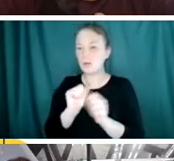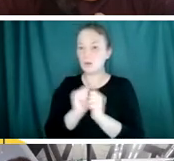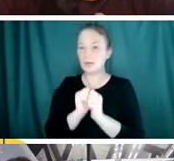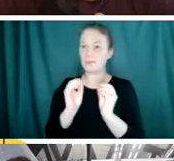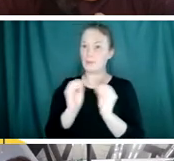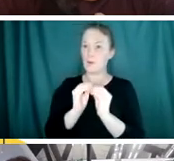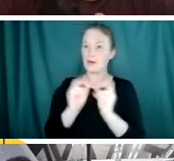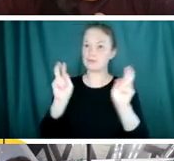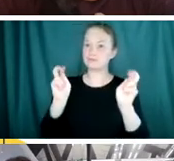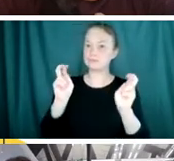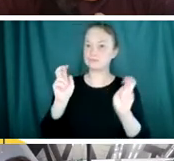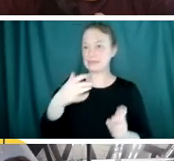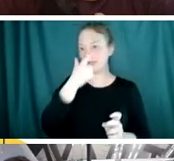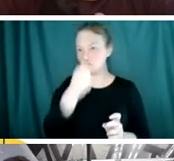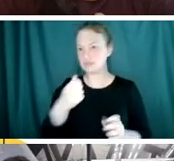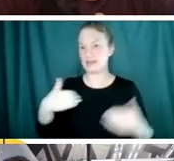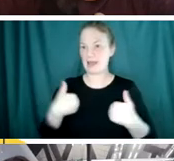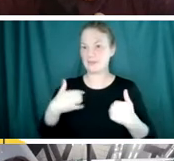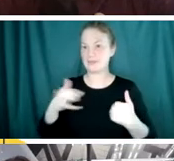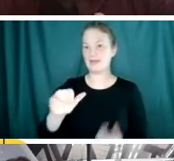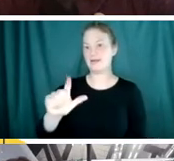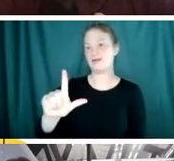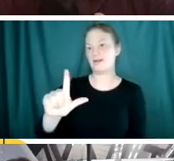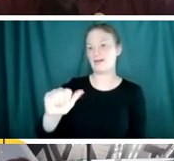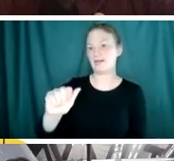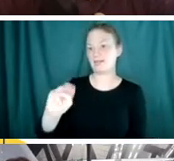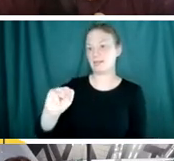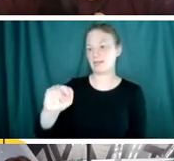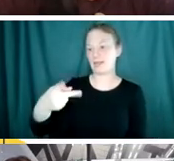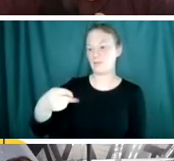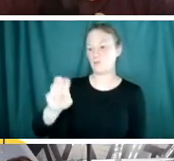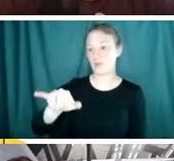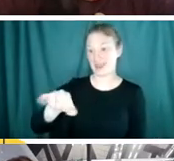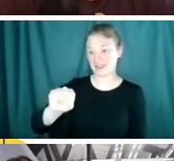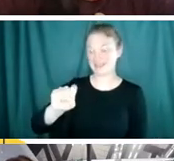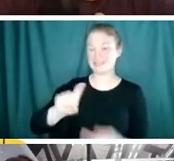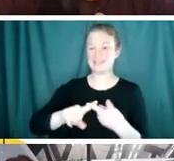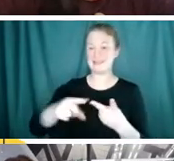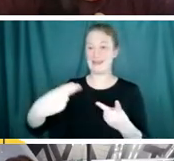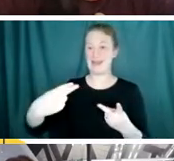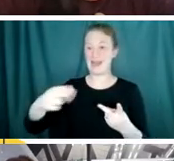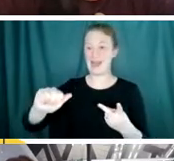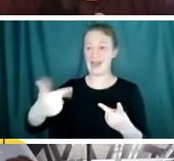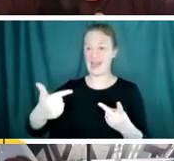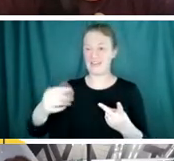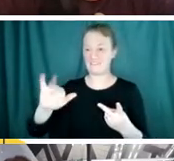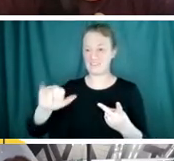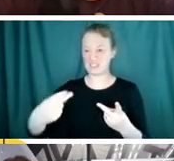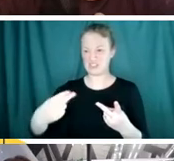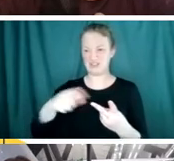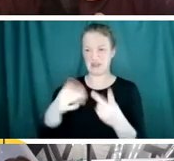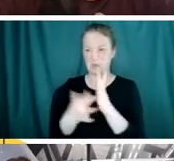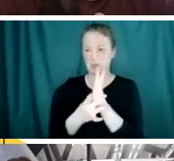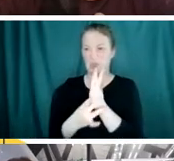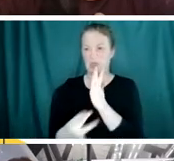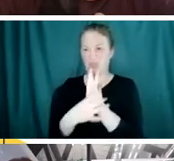interesting animals like lampreys and hagfish. Slimy, slimy fish that leach